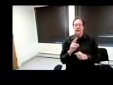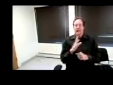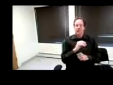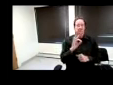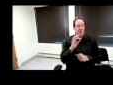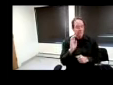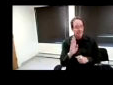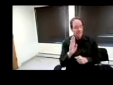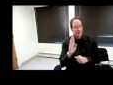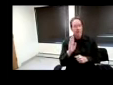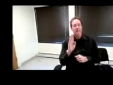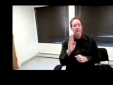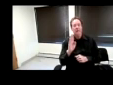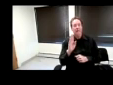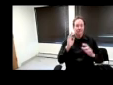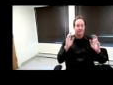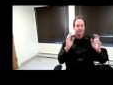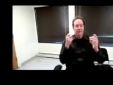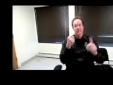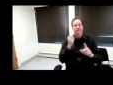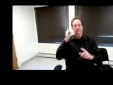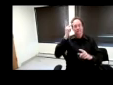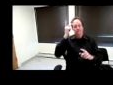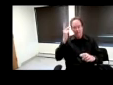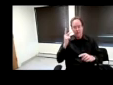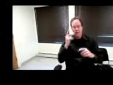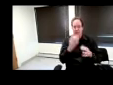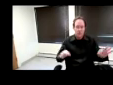Turns out political events, major sporting events,